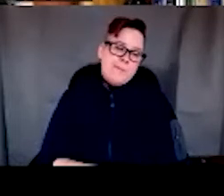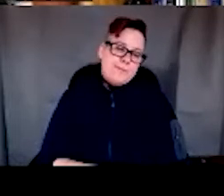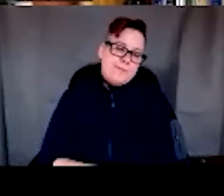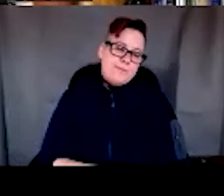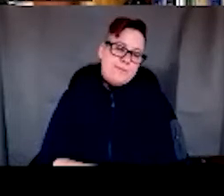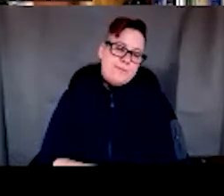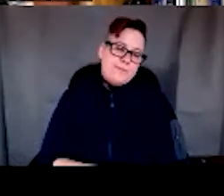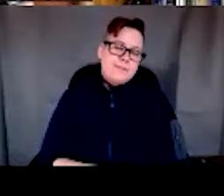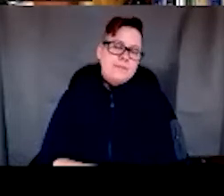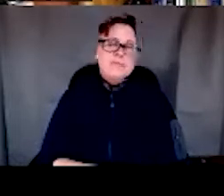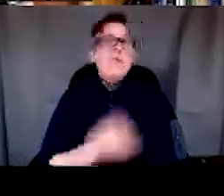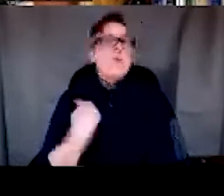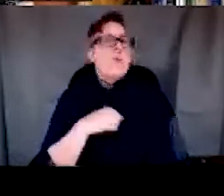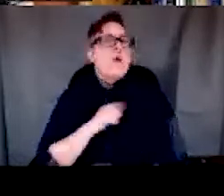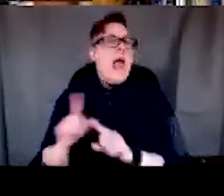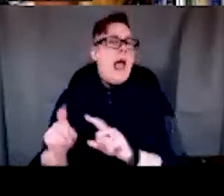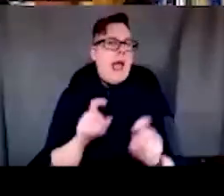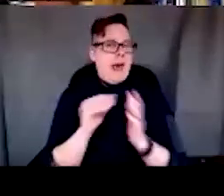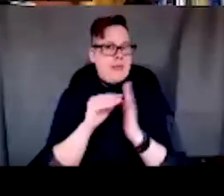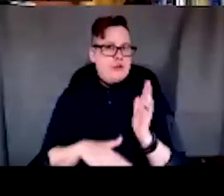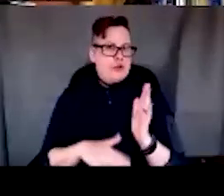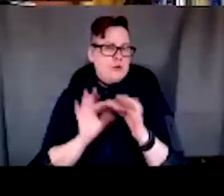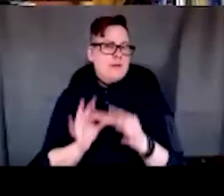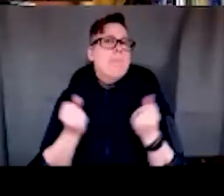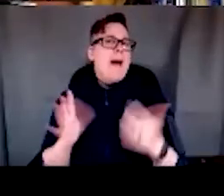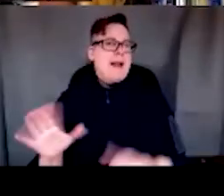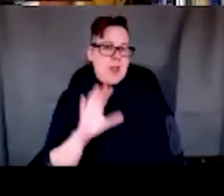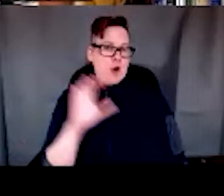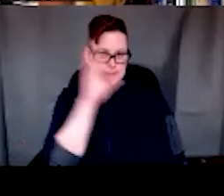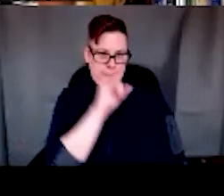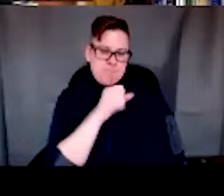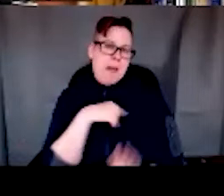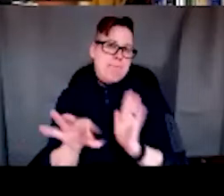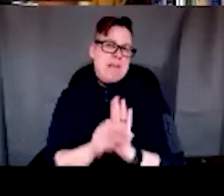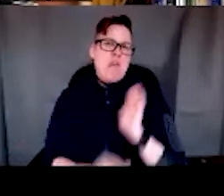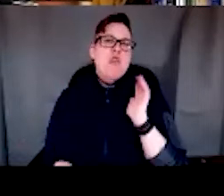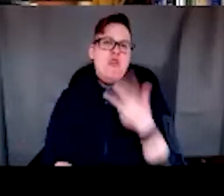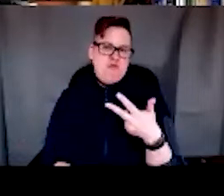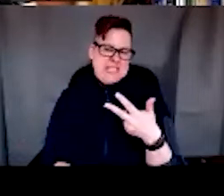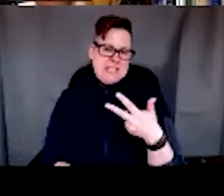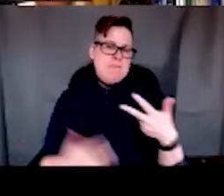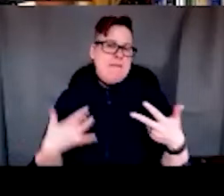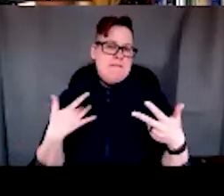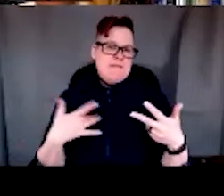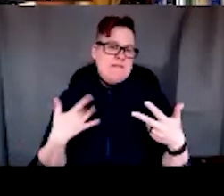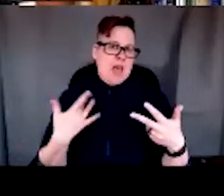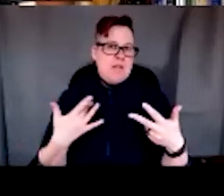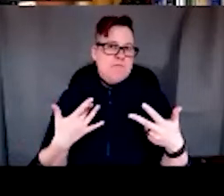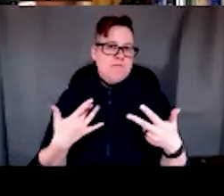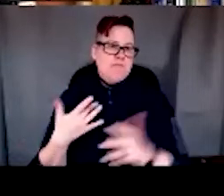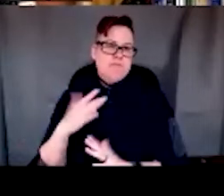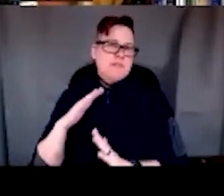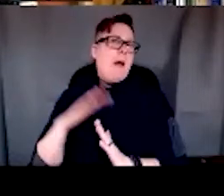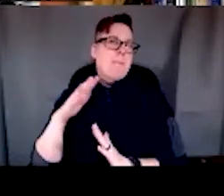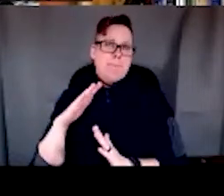we sort of surveyed them about many assumptions and I chose three that I thought had the most sort of powerful, um,